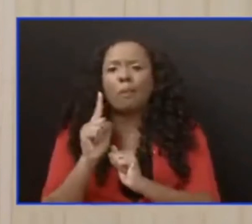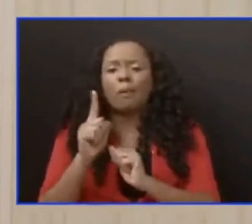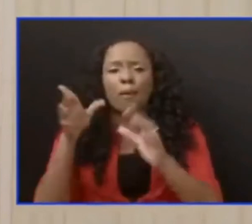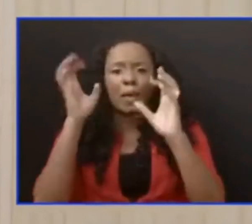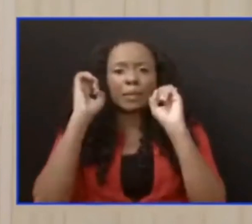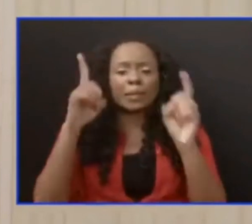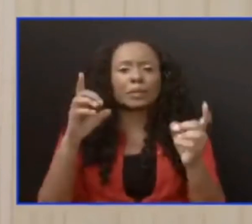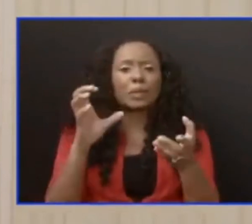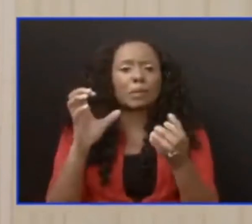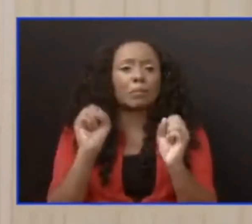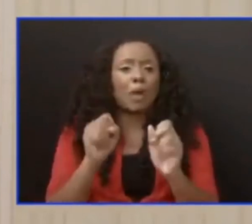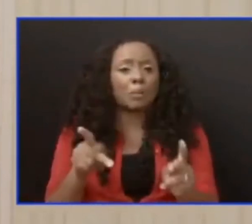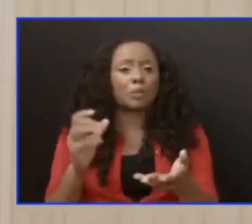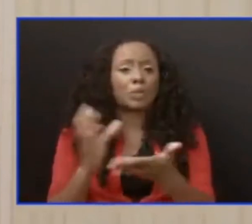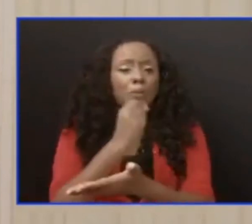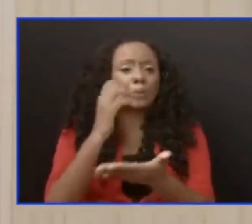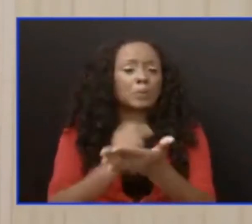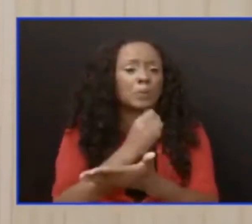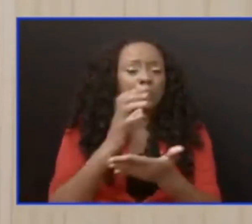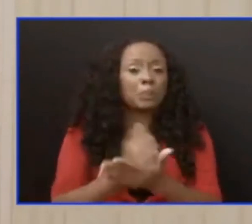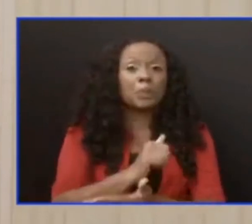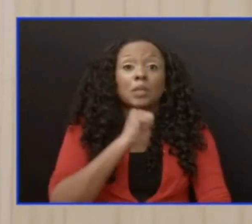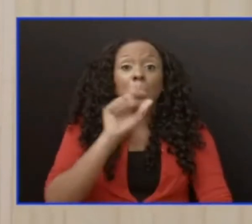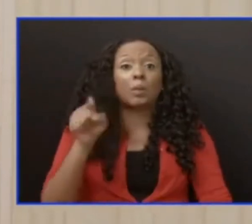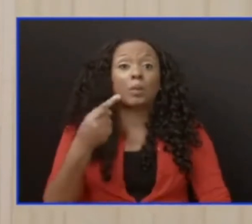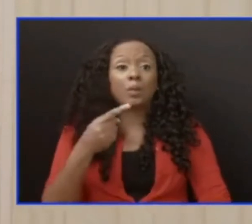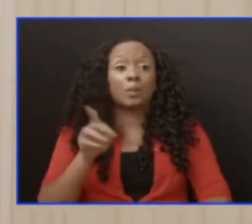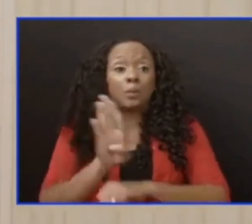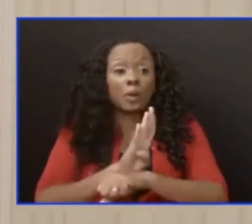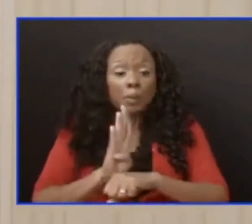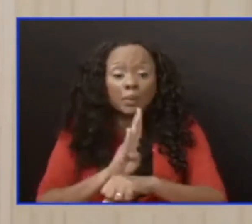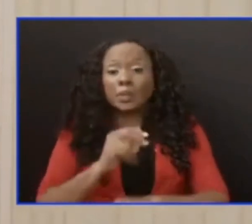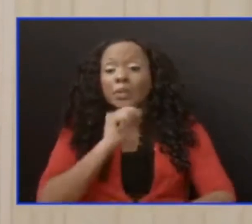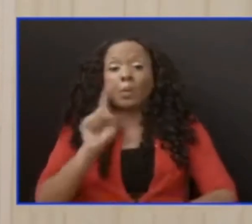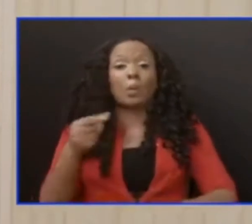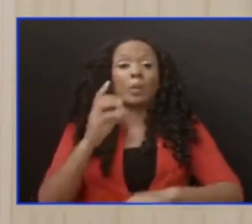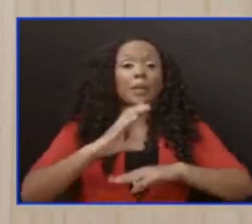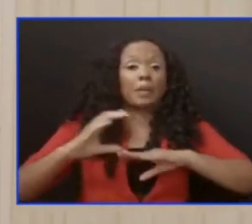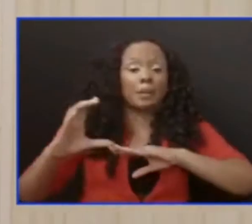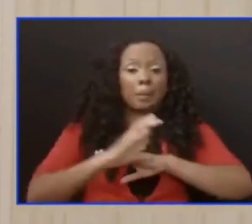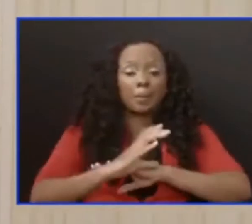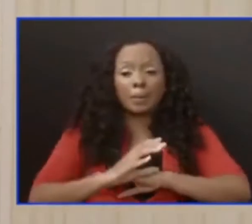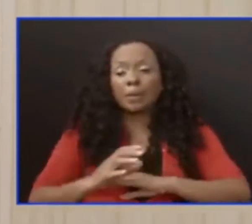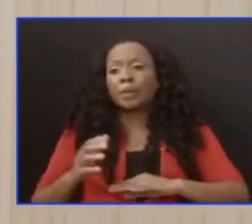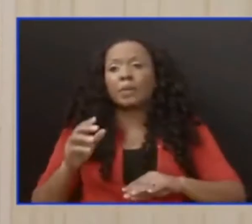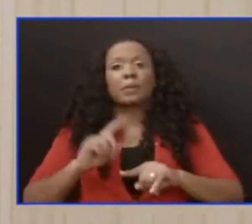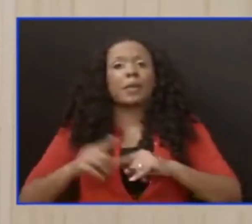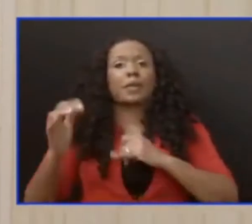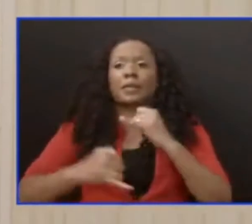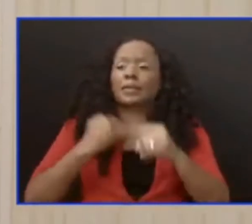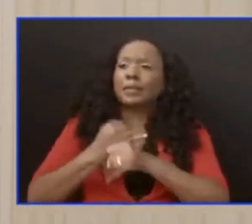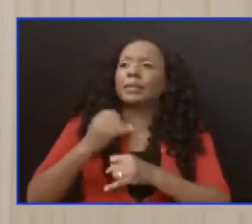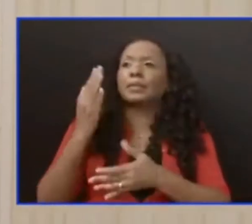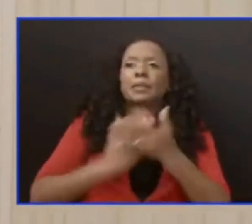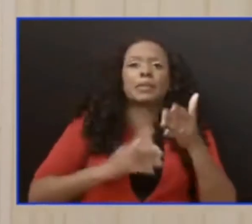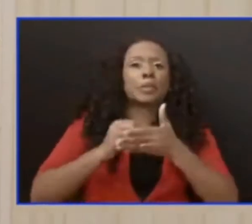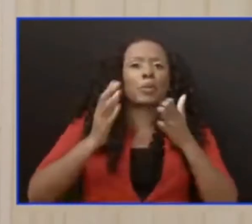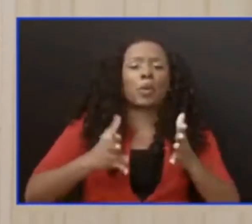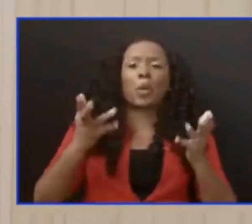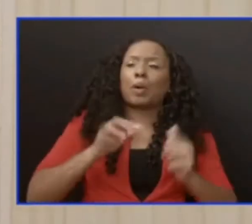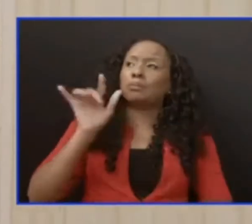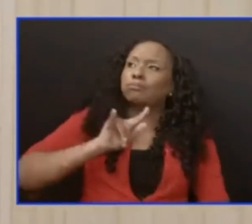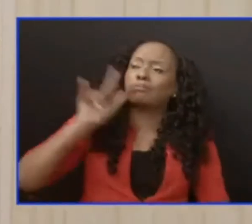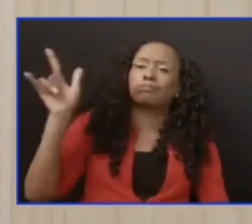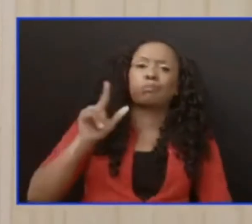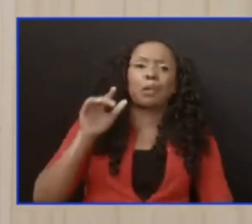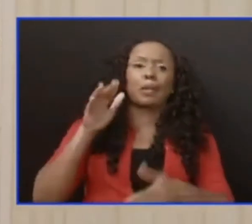They will be competing with peers from around the world who will be seeking to land spots in universities and colleges and special schools